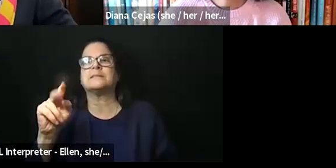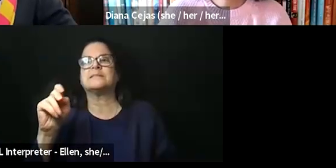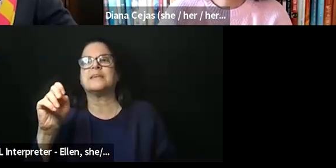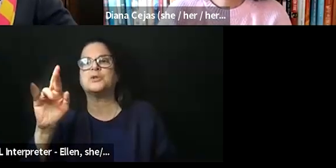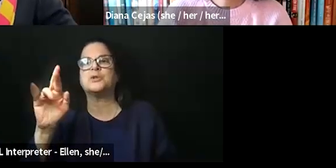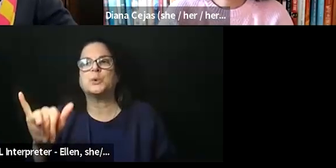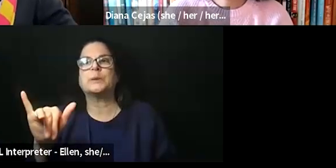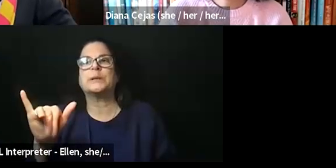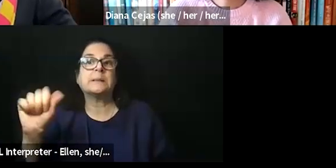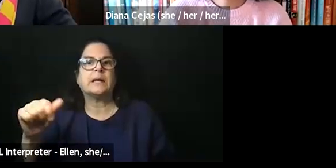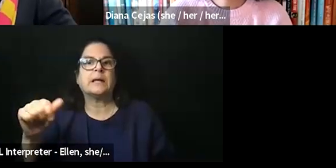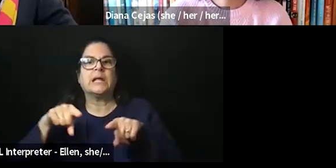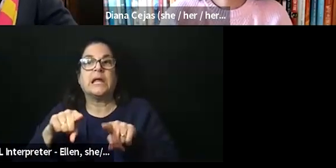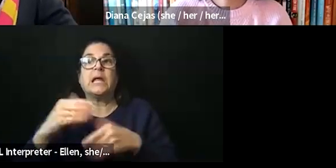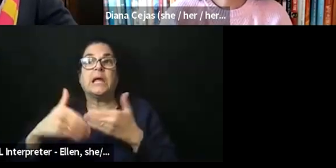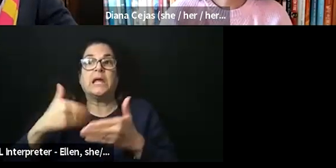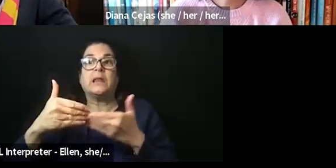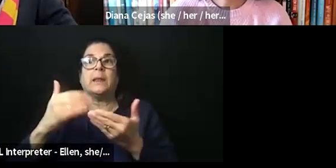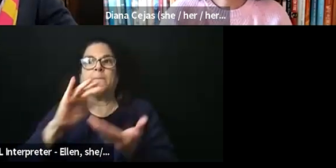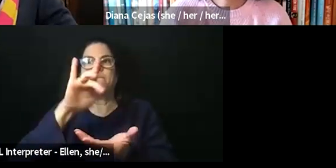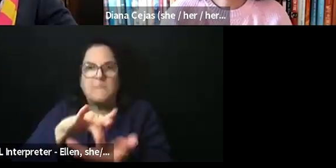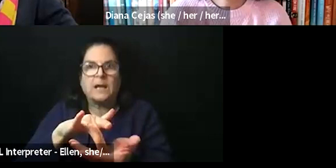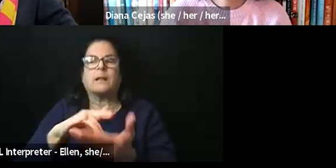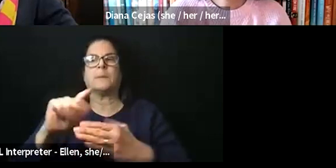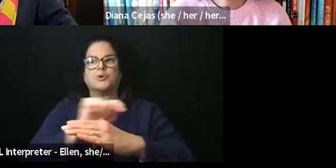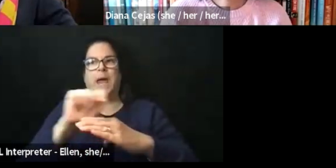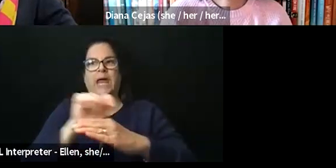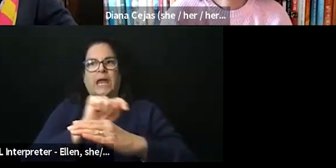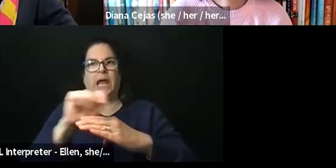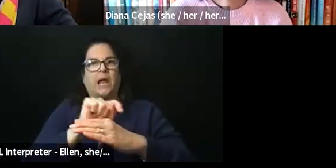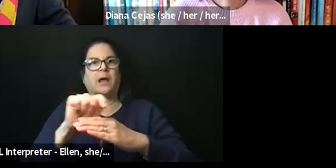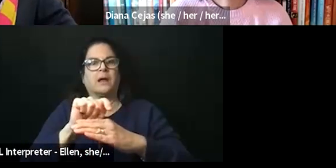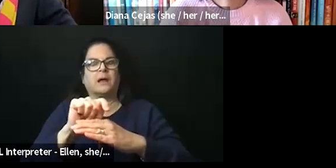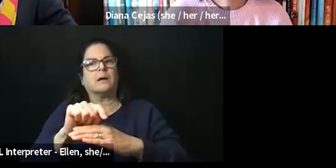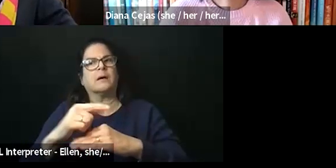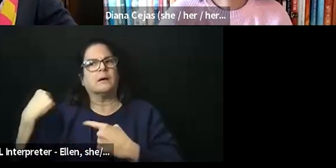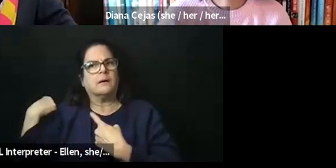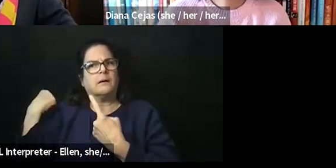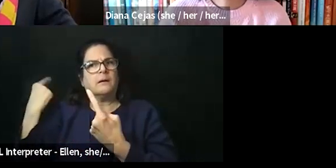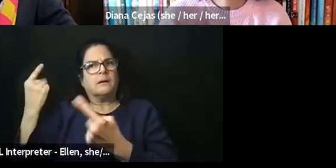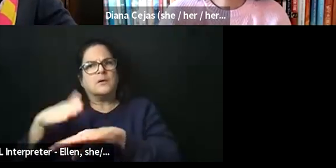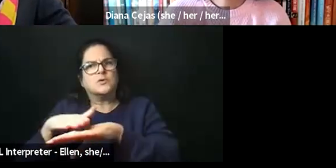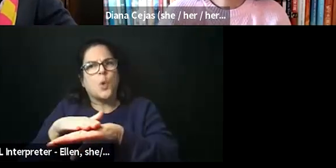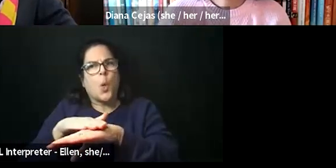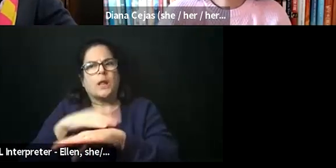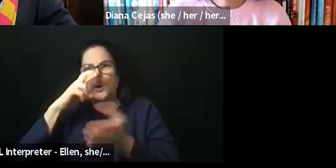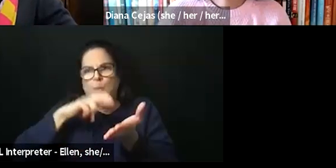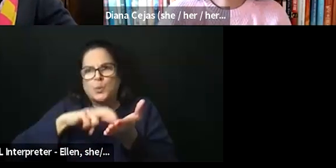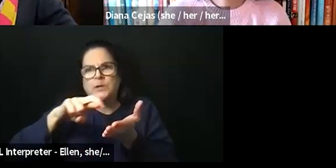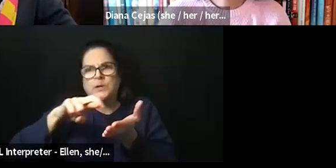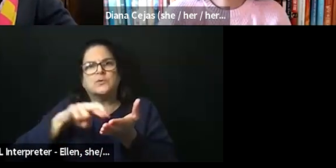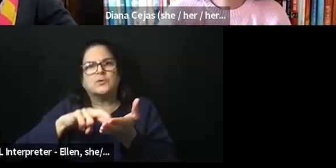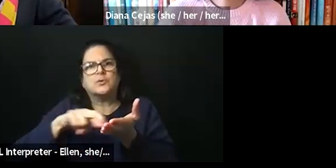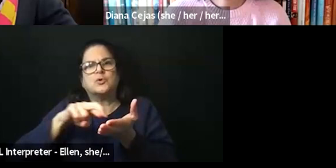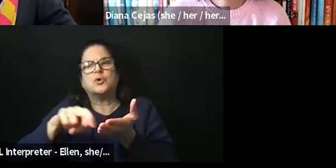middle of my training. You know, I had slowly been on a research rotation where I didn't have to interact as much in the